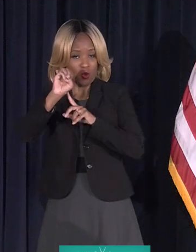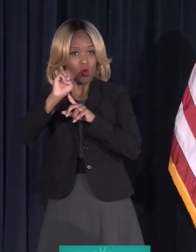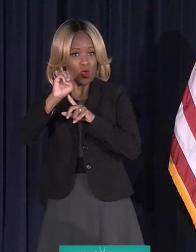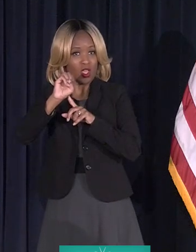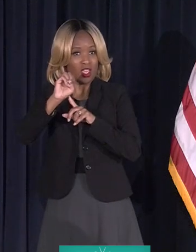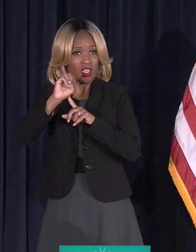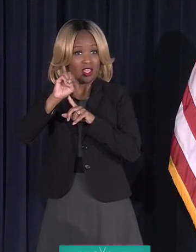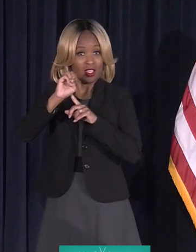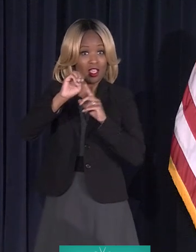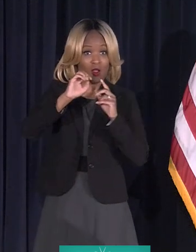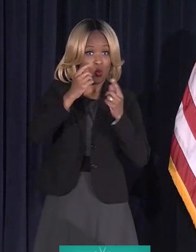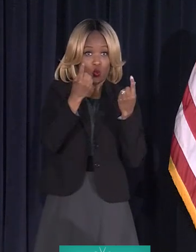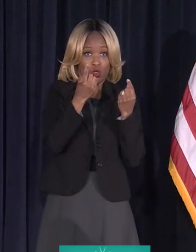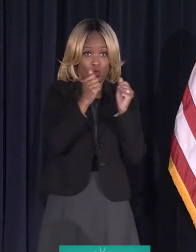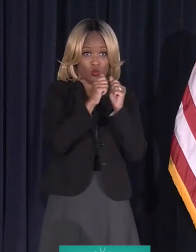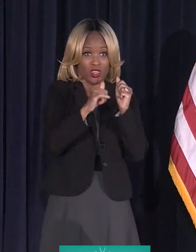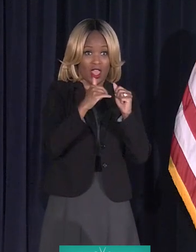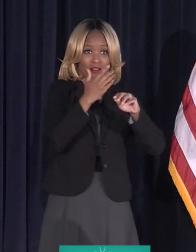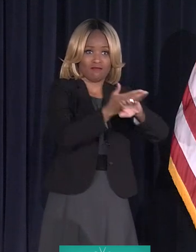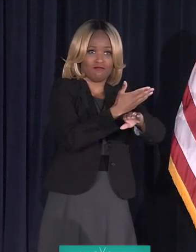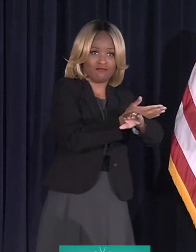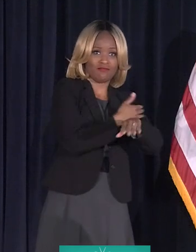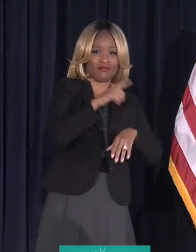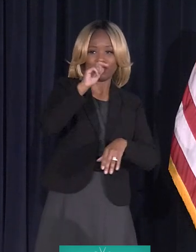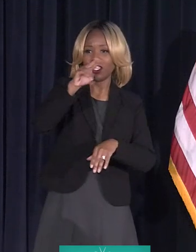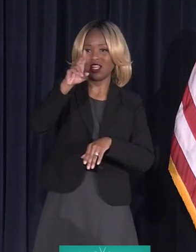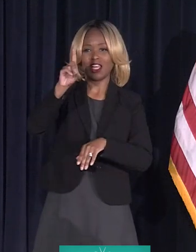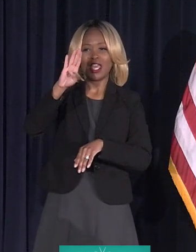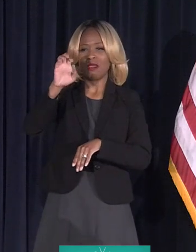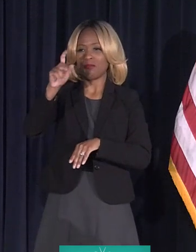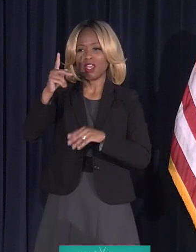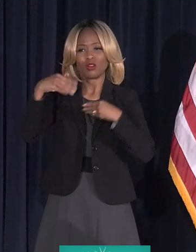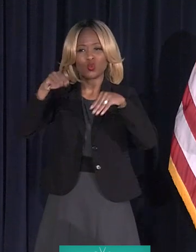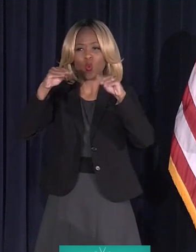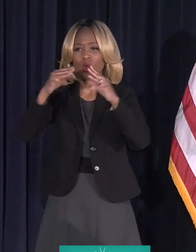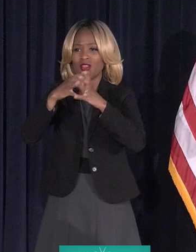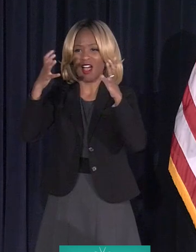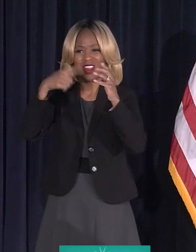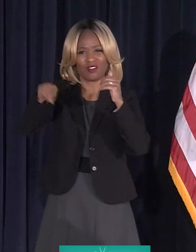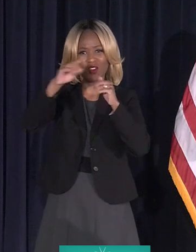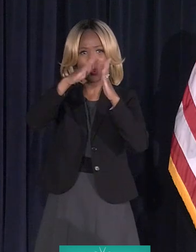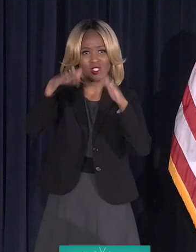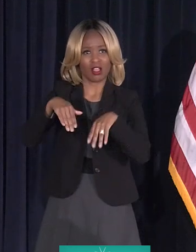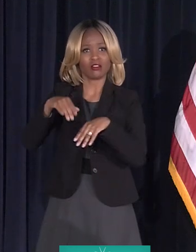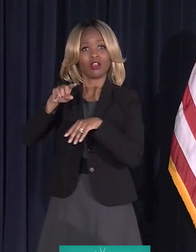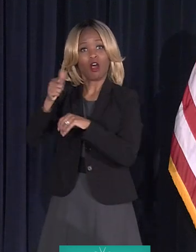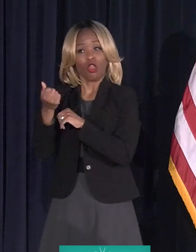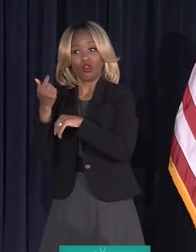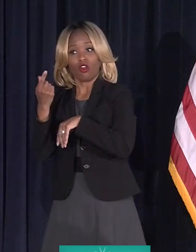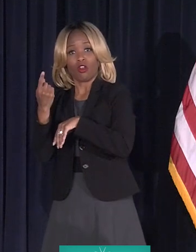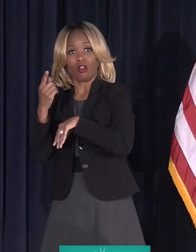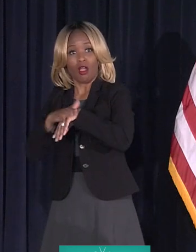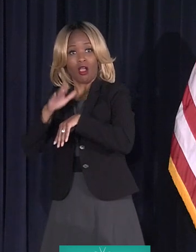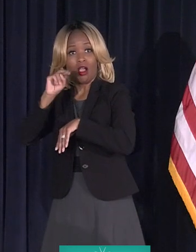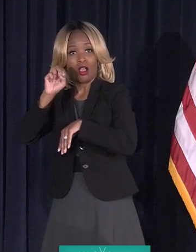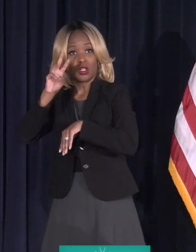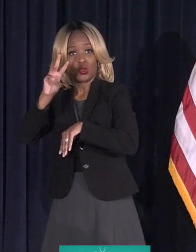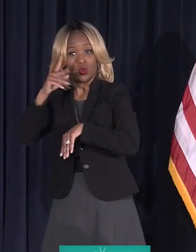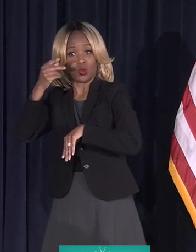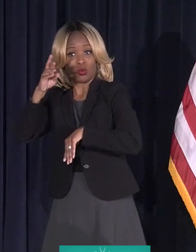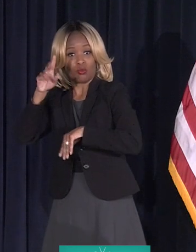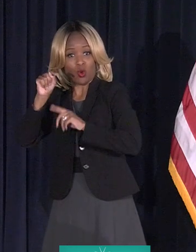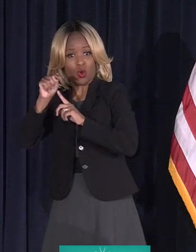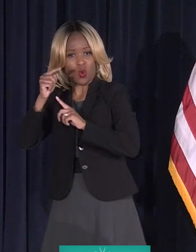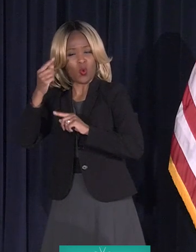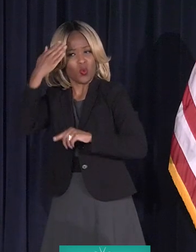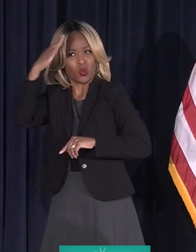the way we've renovated. The land bank has sold lots and lots of these vacant houses. This one on Newport. Down looks like this. We know